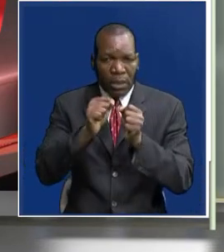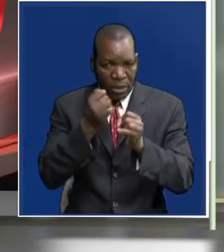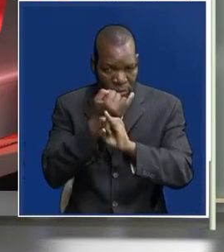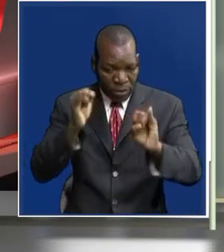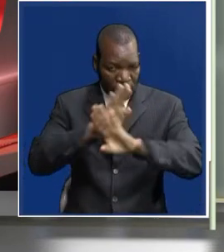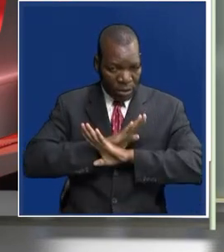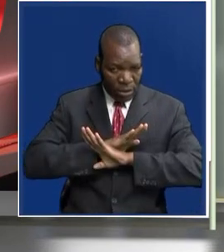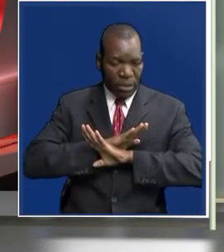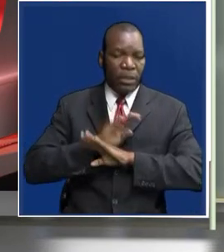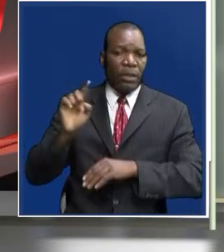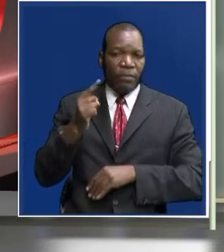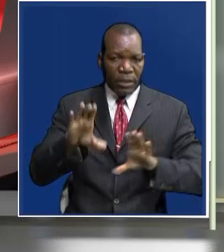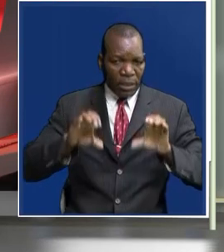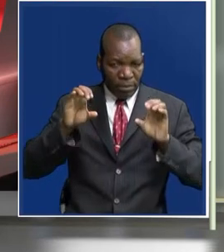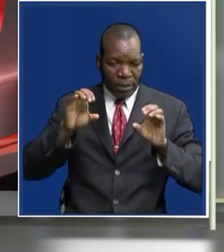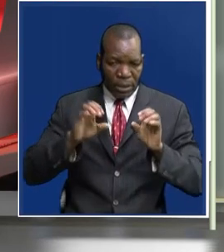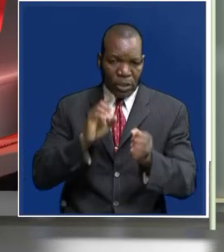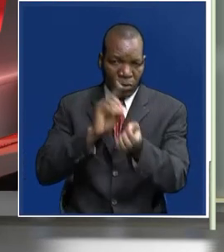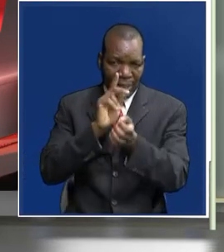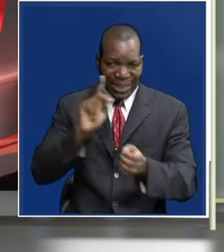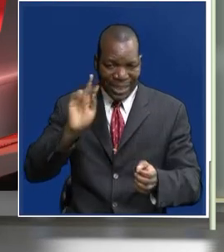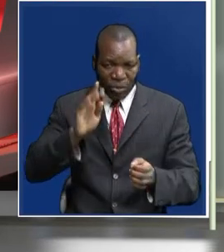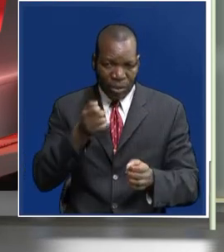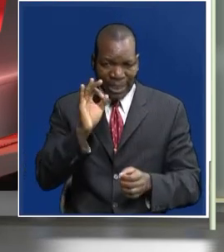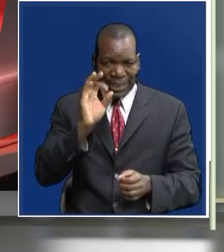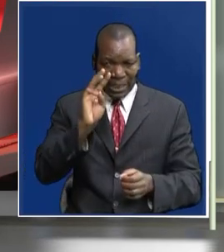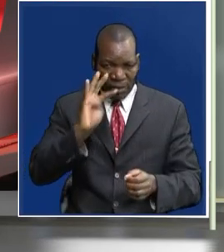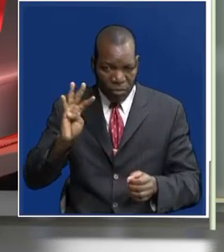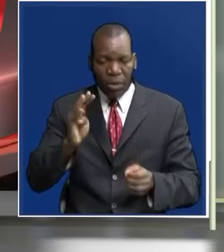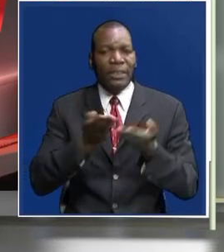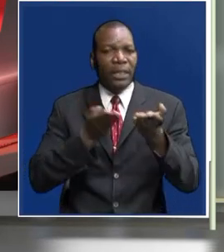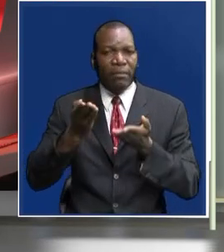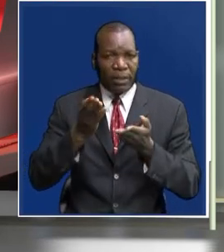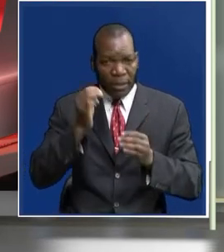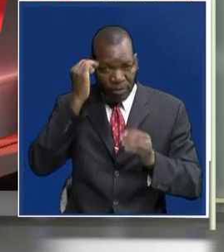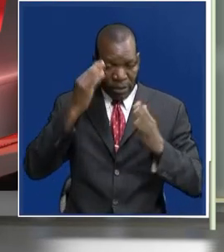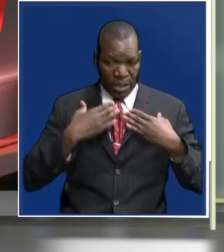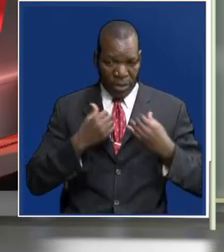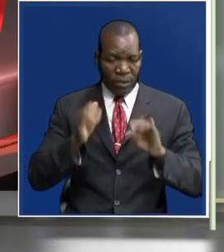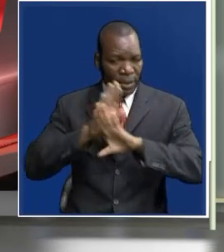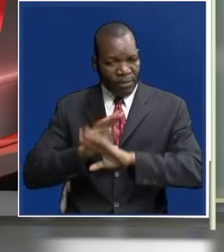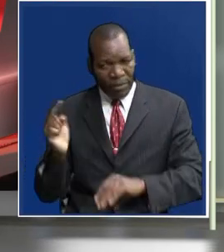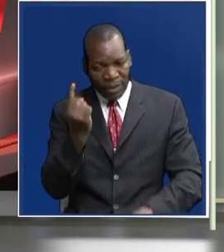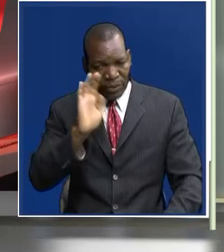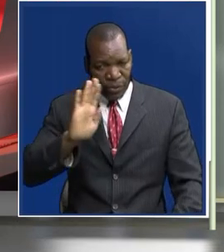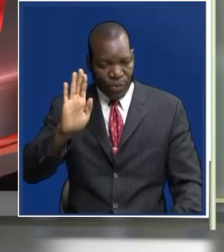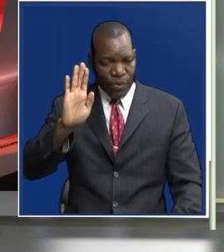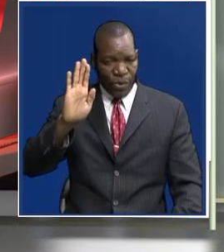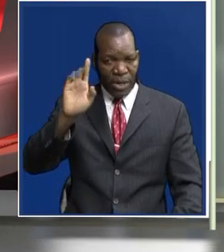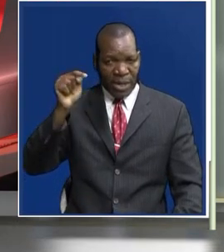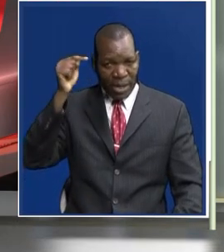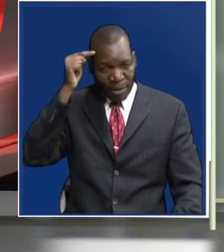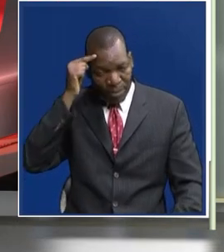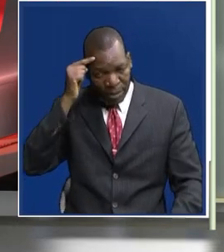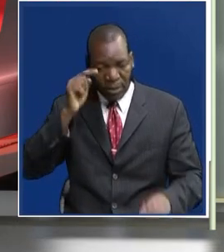Dr. Kenneth Kaunda's first cabinet in 1964 as Zambia's first Minister of Health. The Acting Secretary to the Cabinet says government